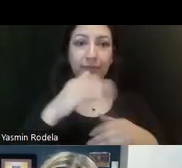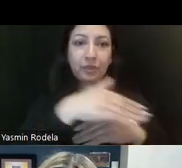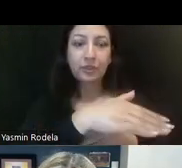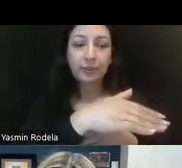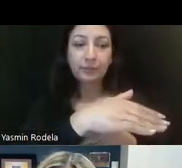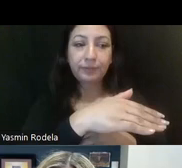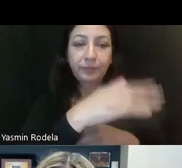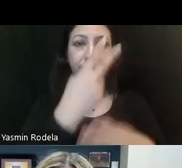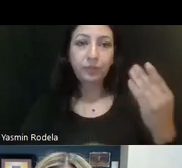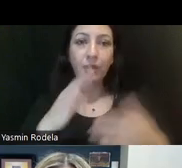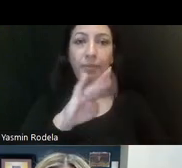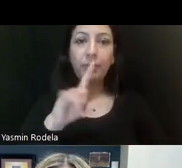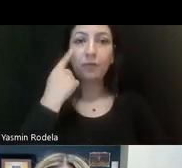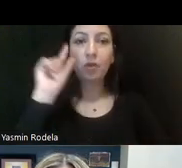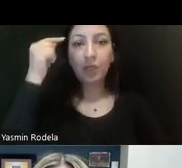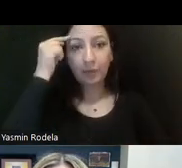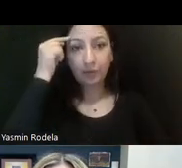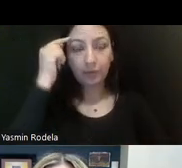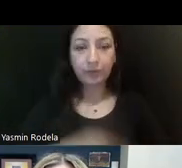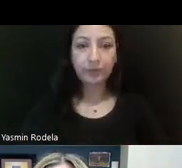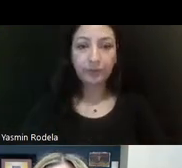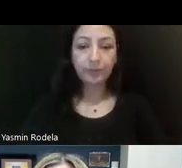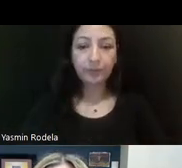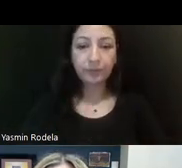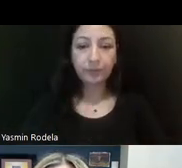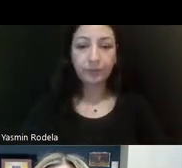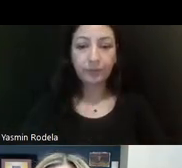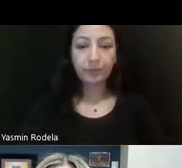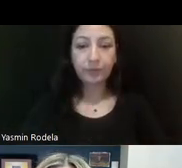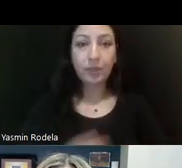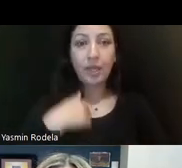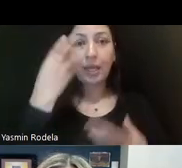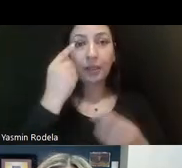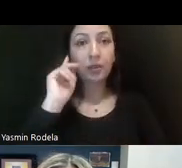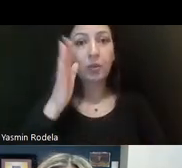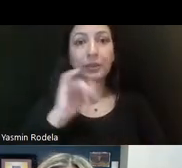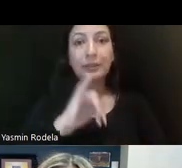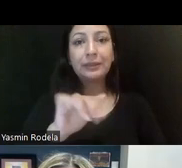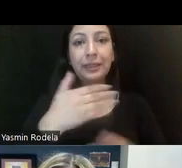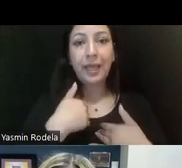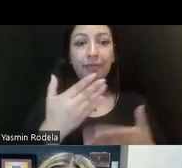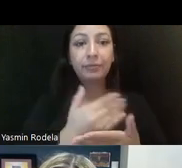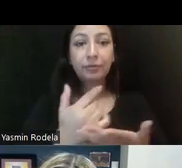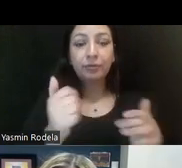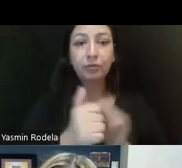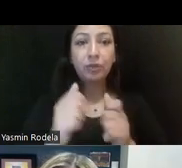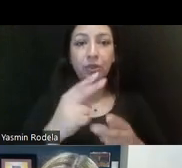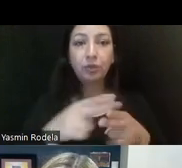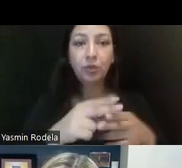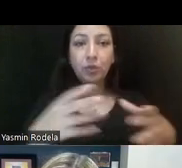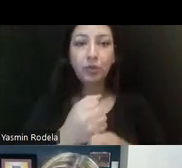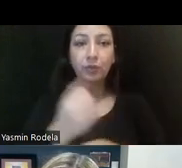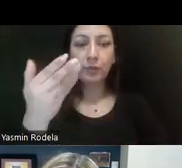uh, both bills to the governor. Um, uh, I think we'll also be putting together a new shorter, briefer